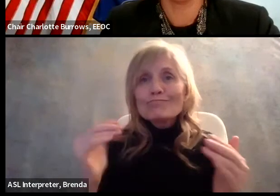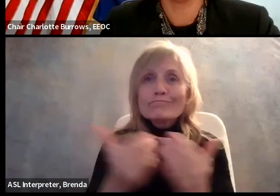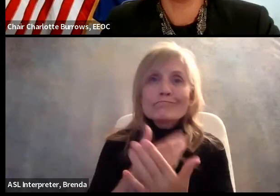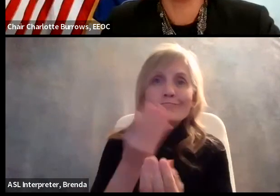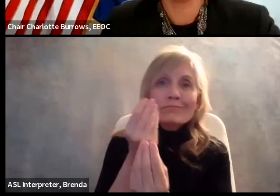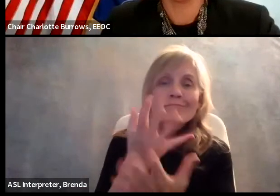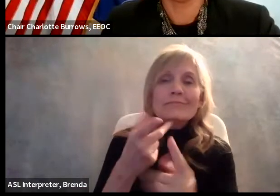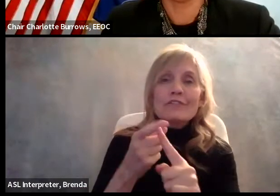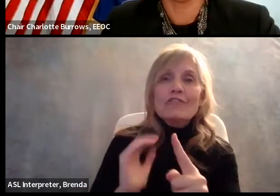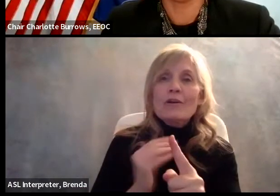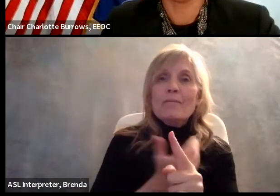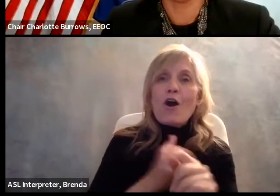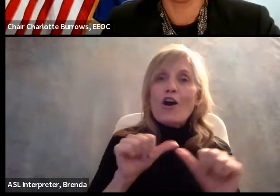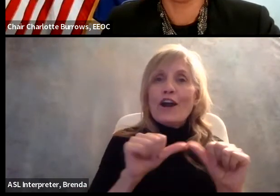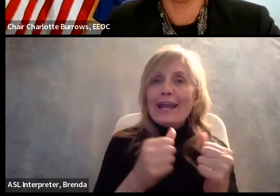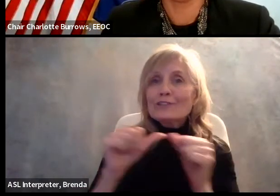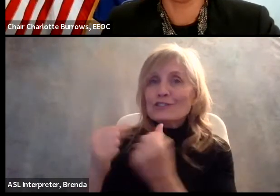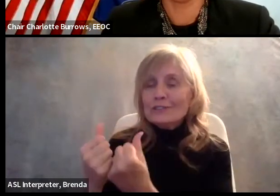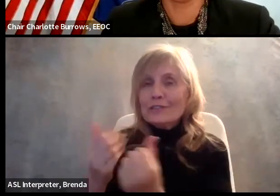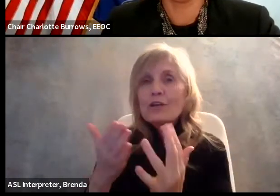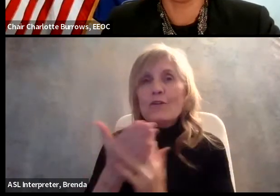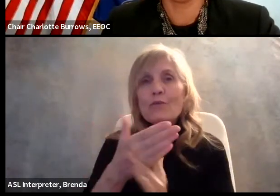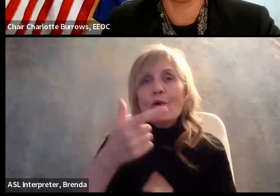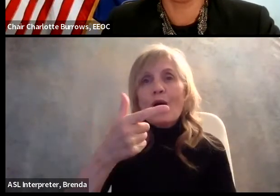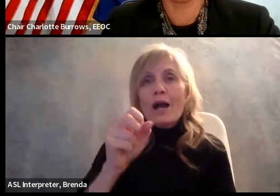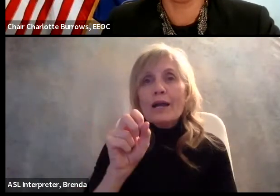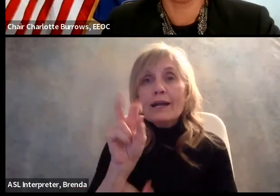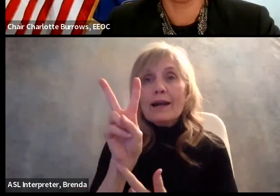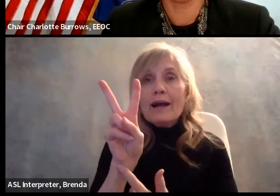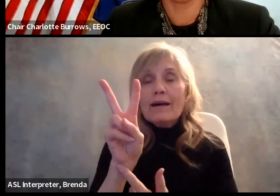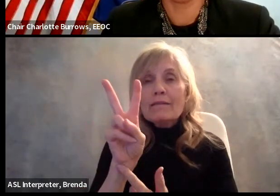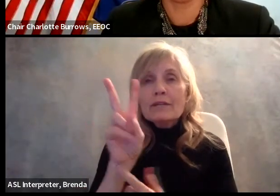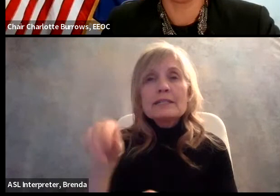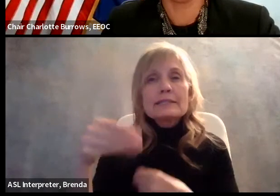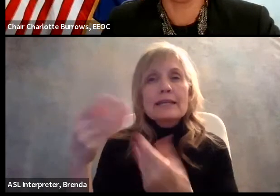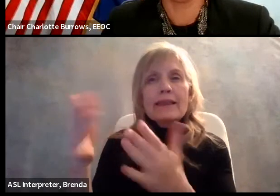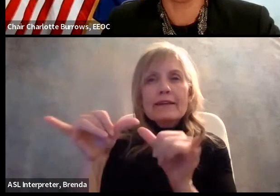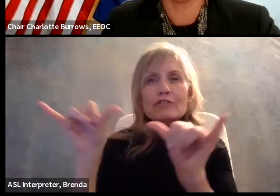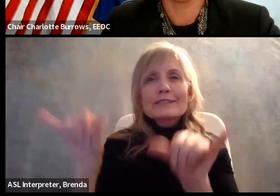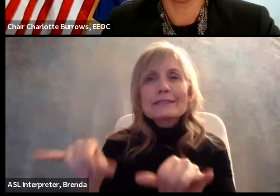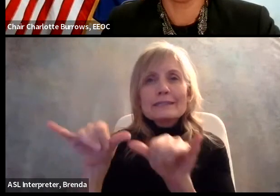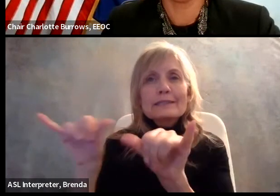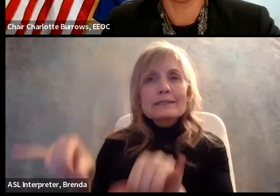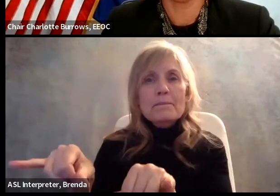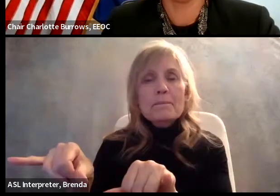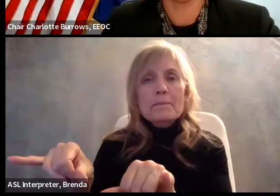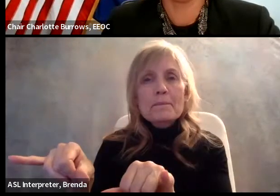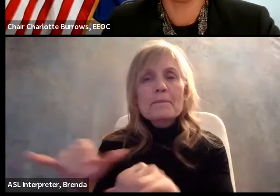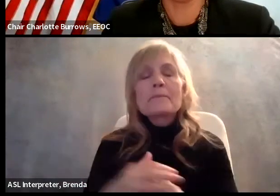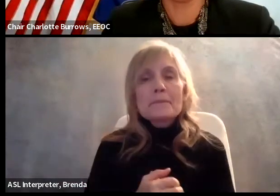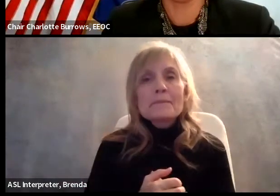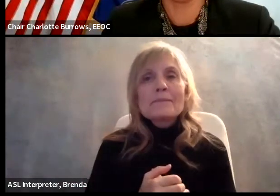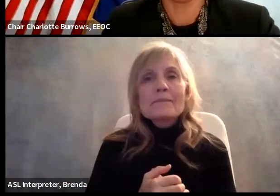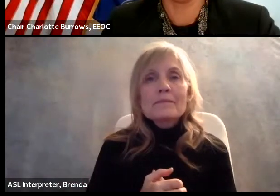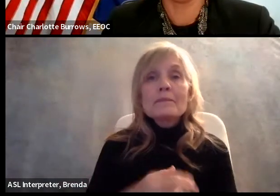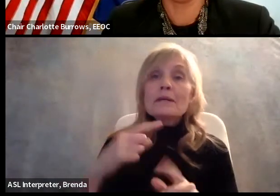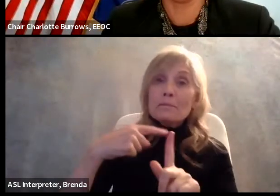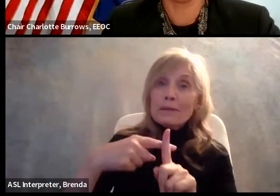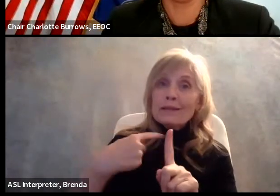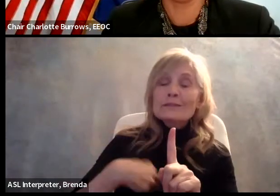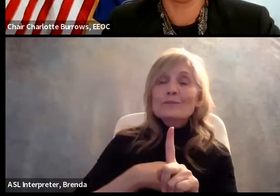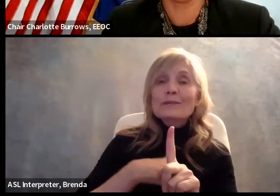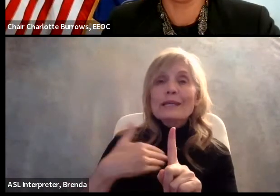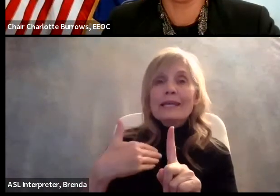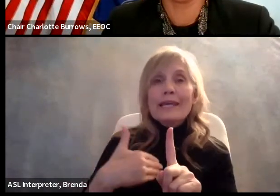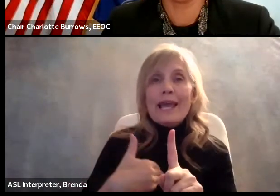our agencies through the Gov Delivery System that we each use. We also have a